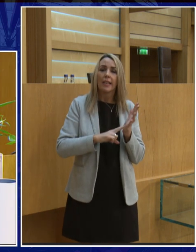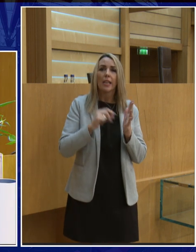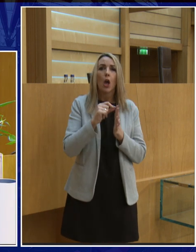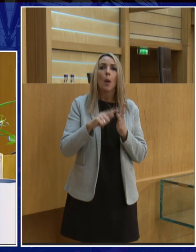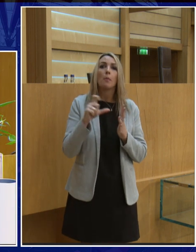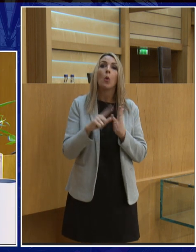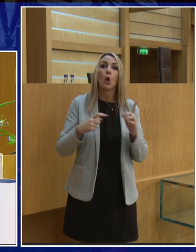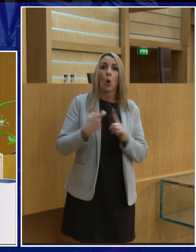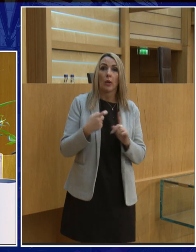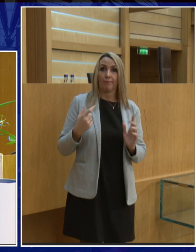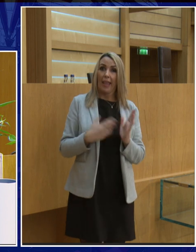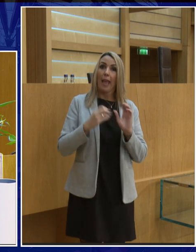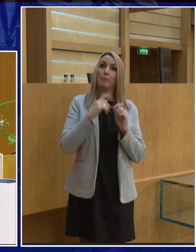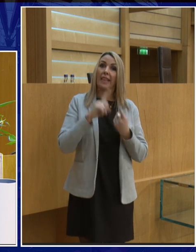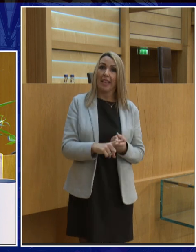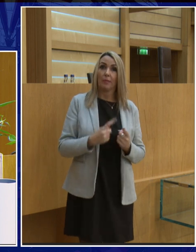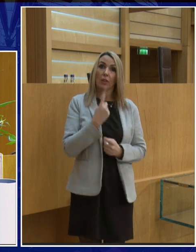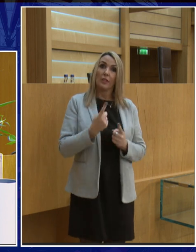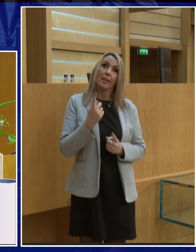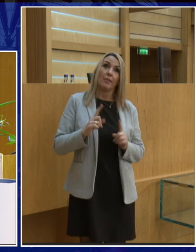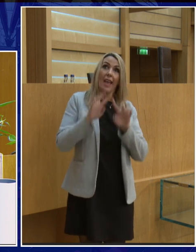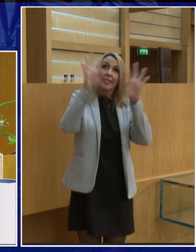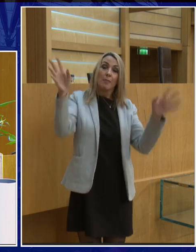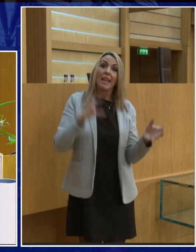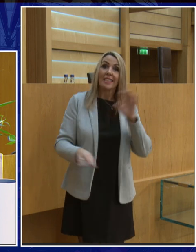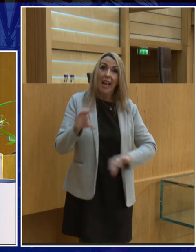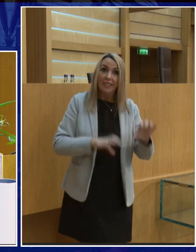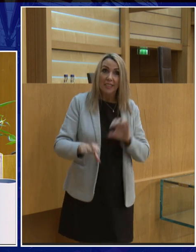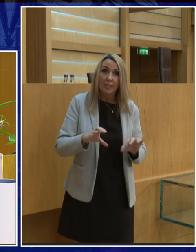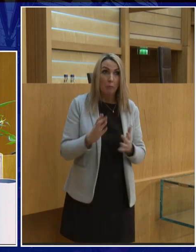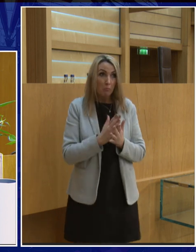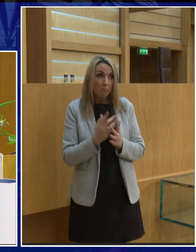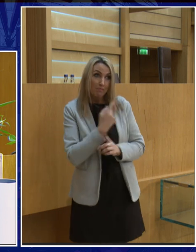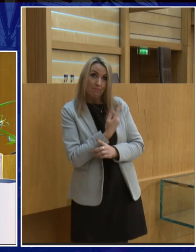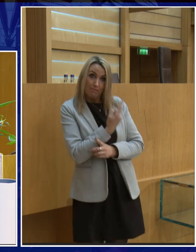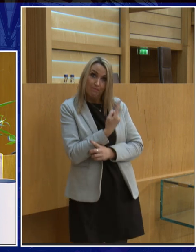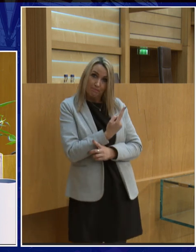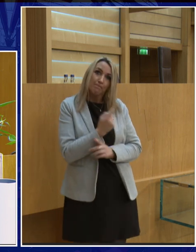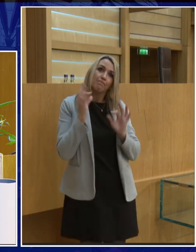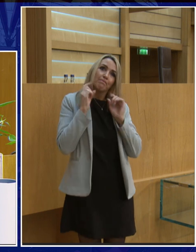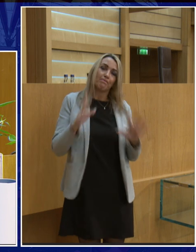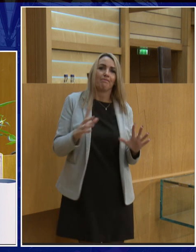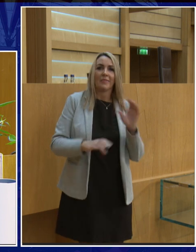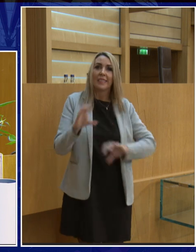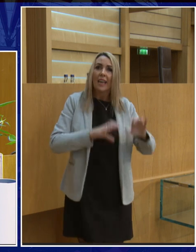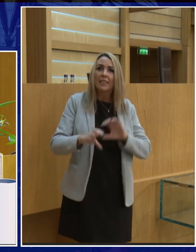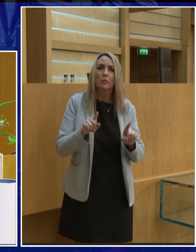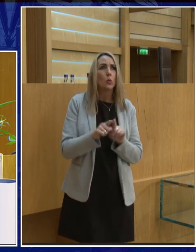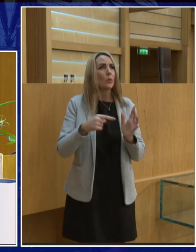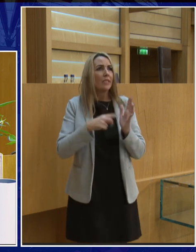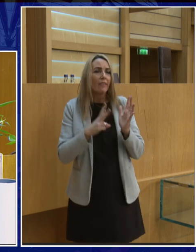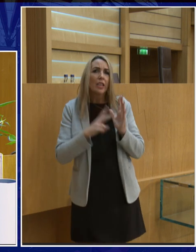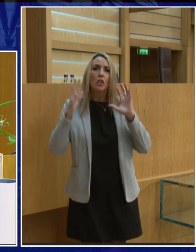Dr. Adrian Pocock is a space scientist, if you don't know it. Hello? Yes. A broadcaster, a science